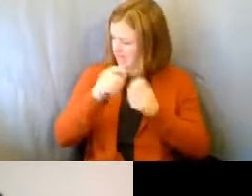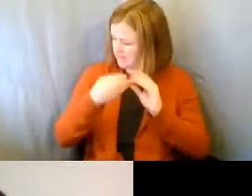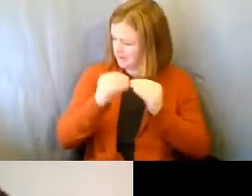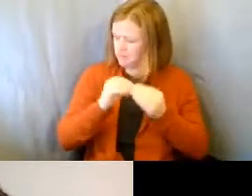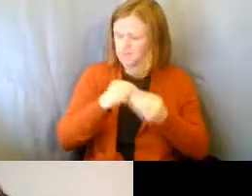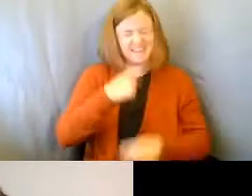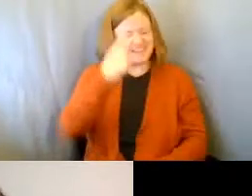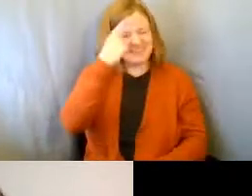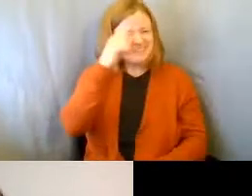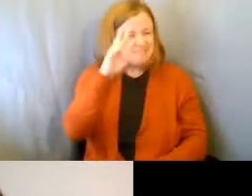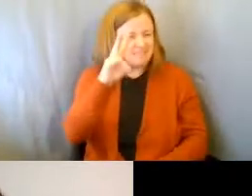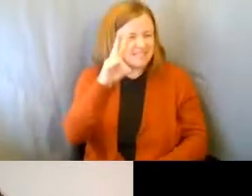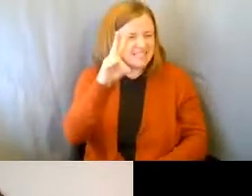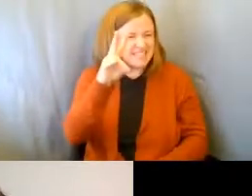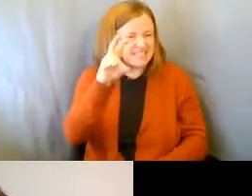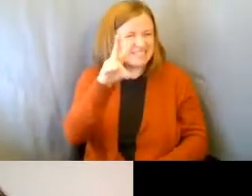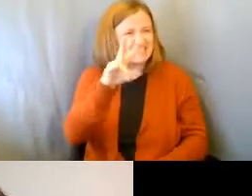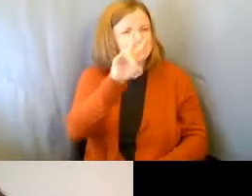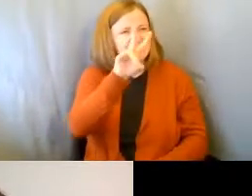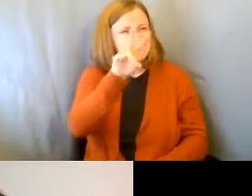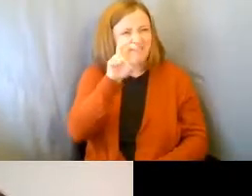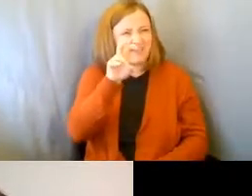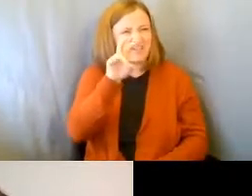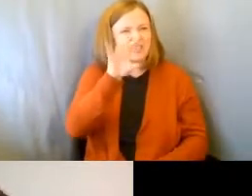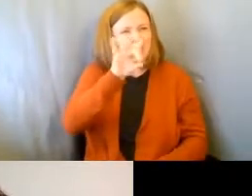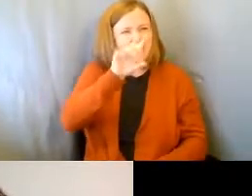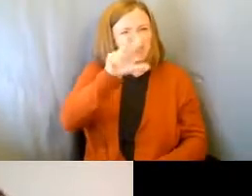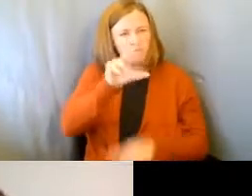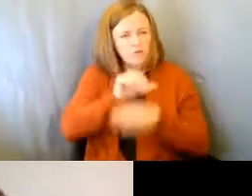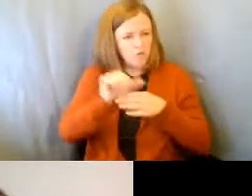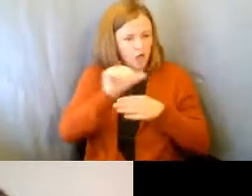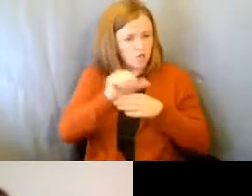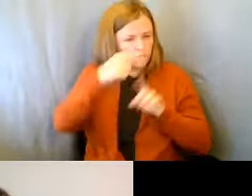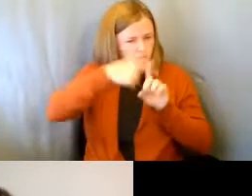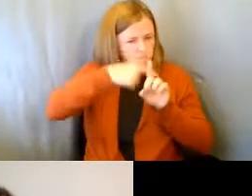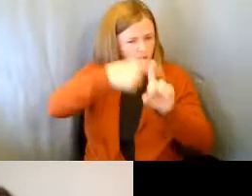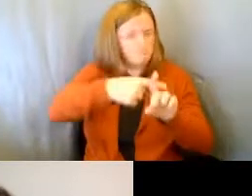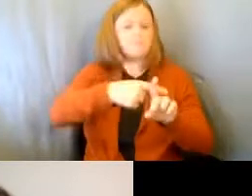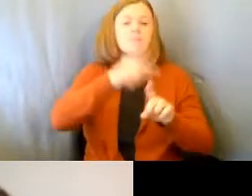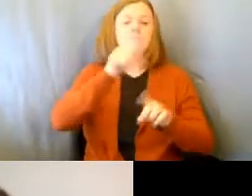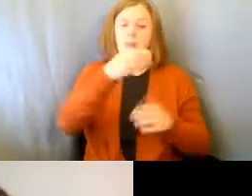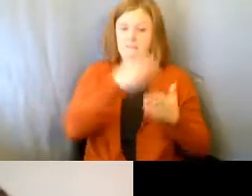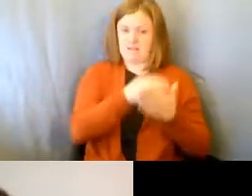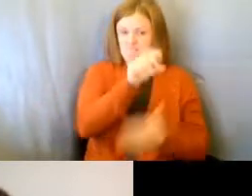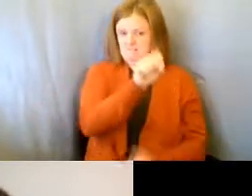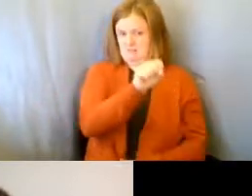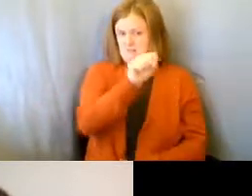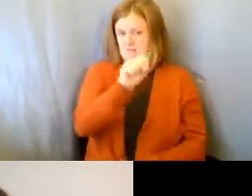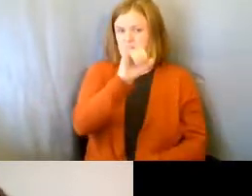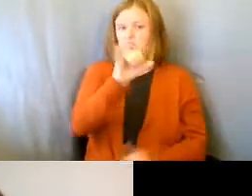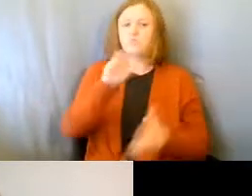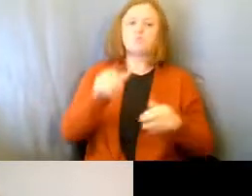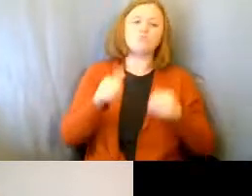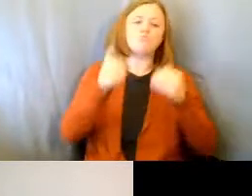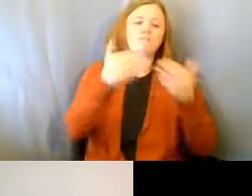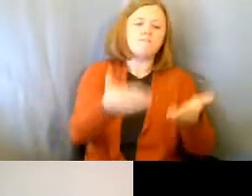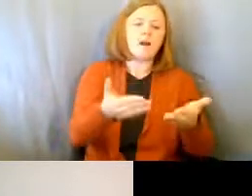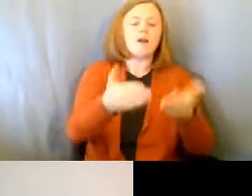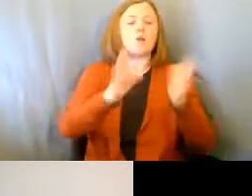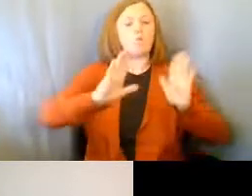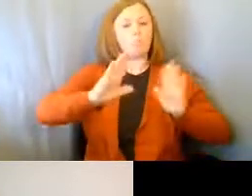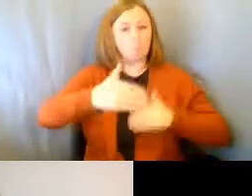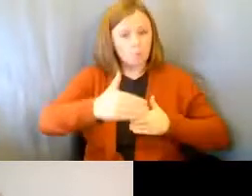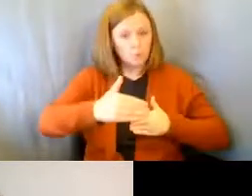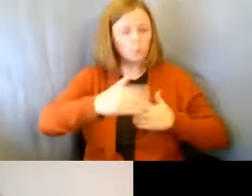to say like $783 a month. This money here, this is to provide room